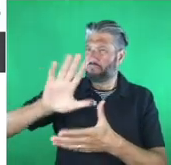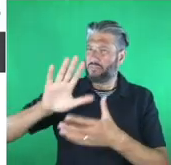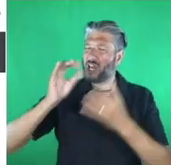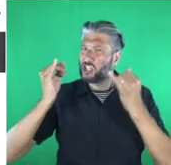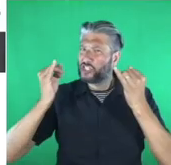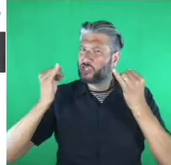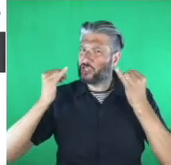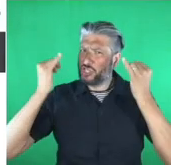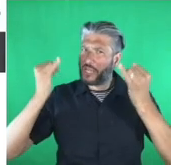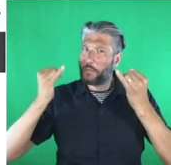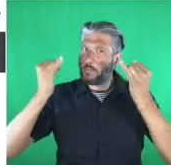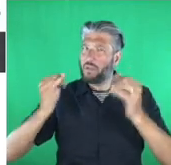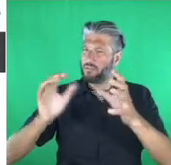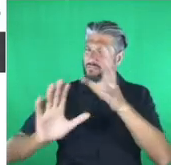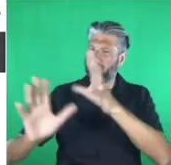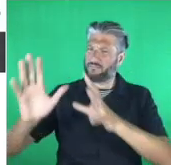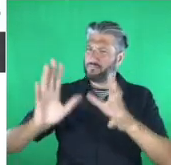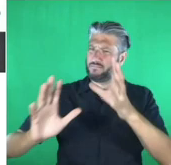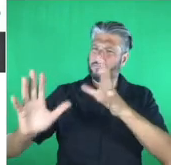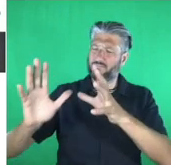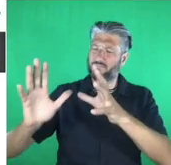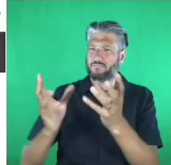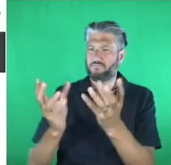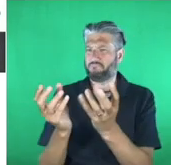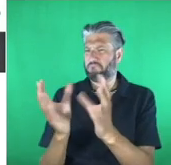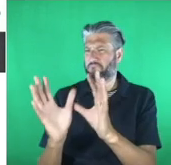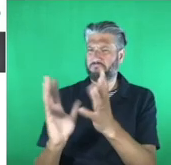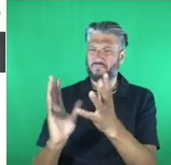Oh gosh, what is this?